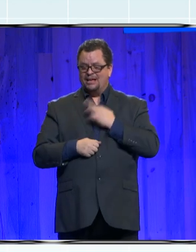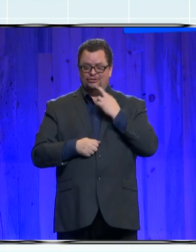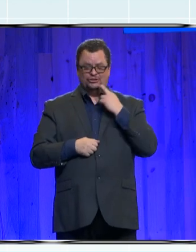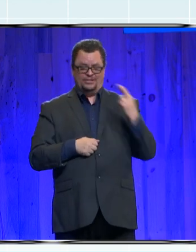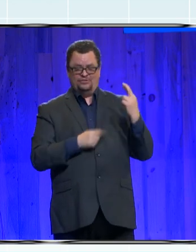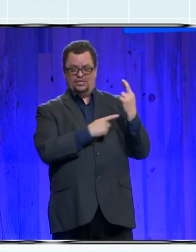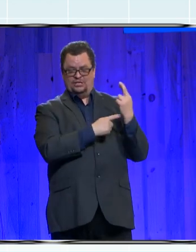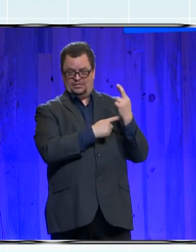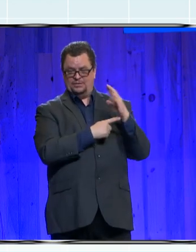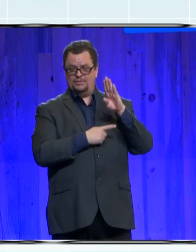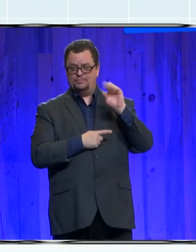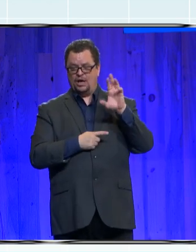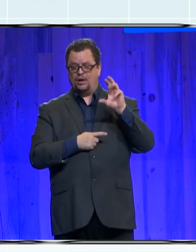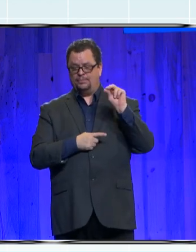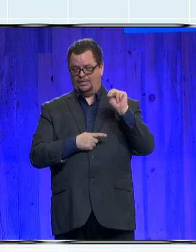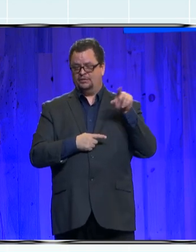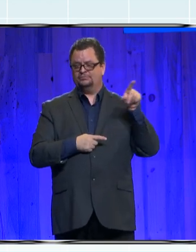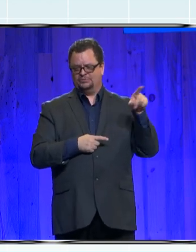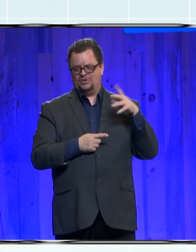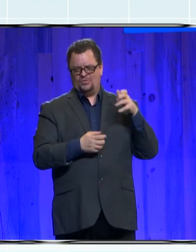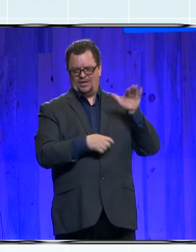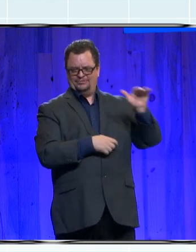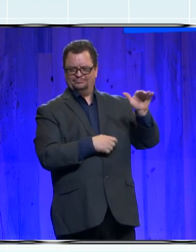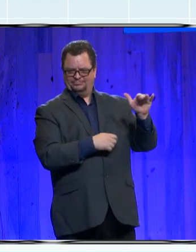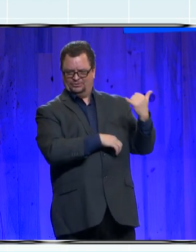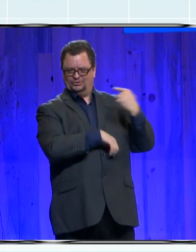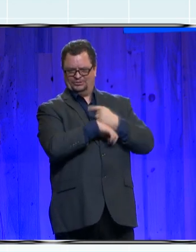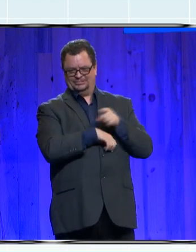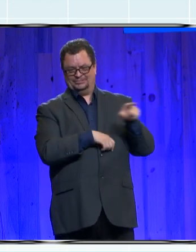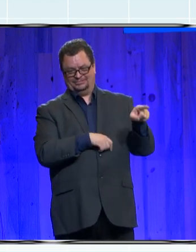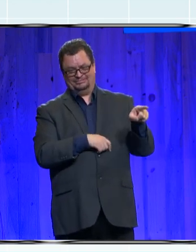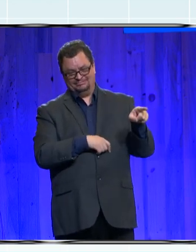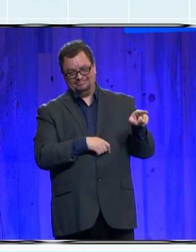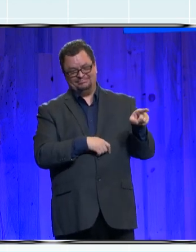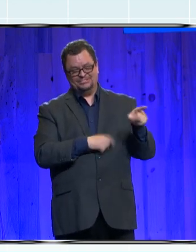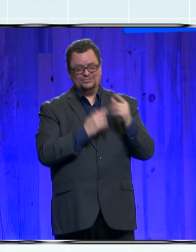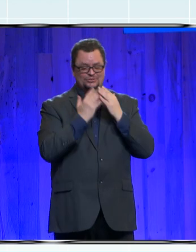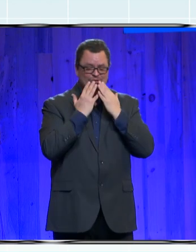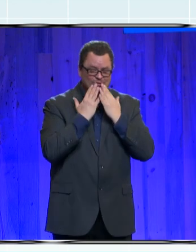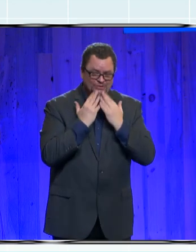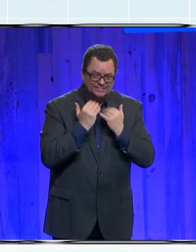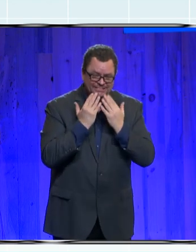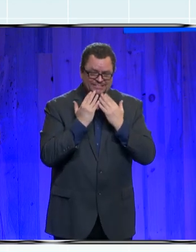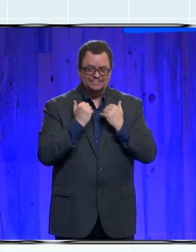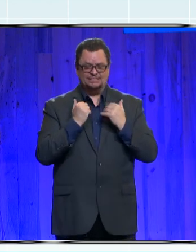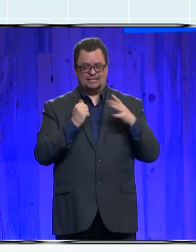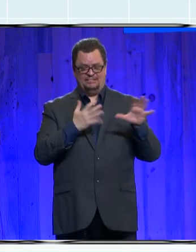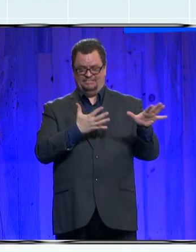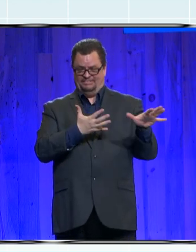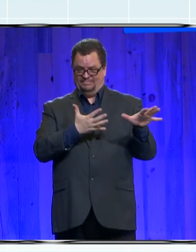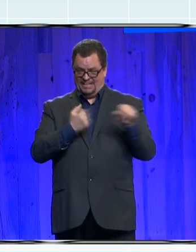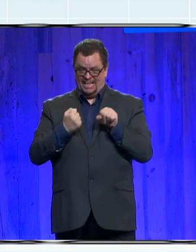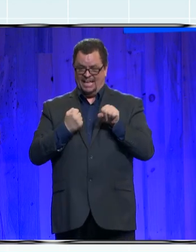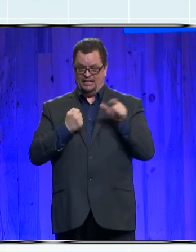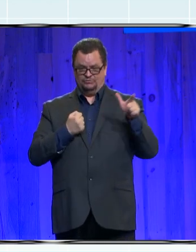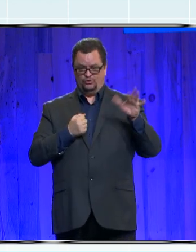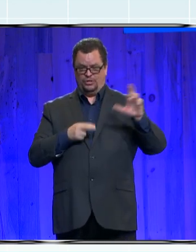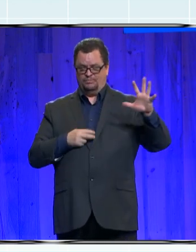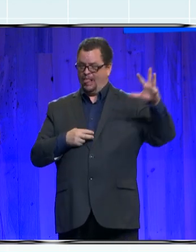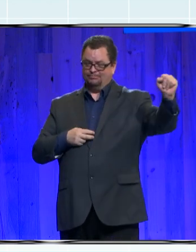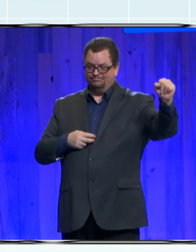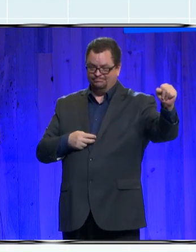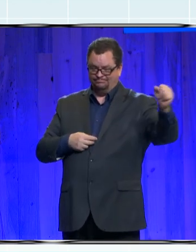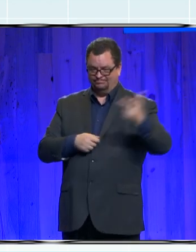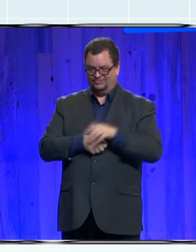so we kindly ask that you make a sweet and somewhat swift exit from today, but please,